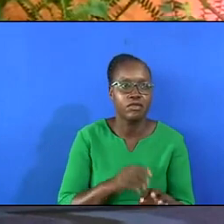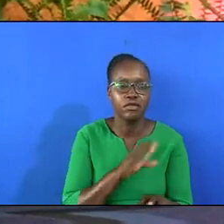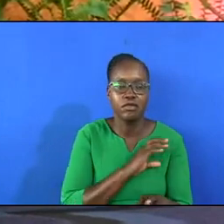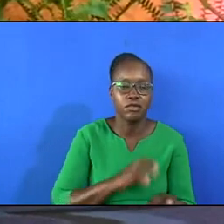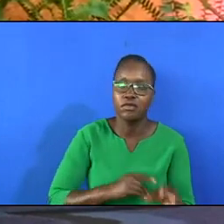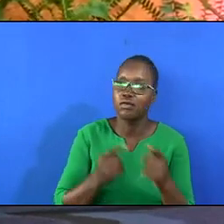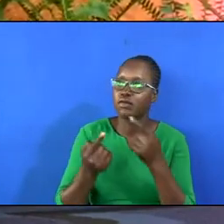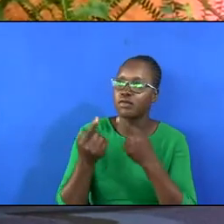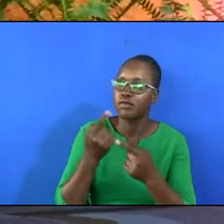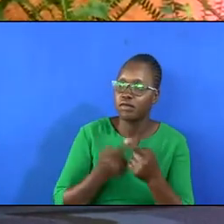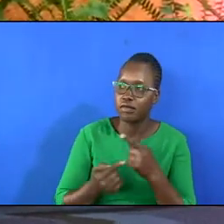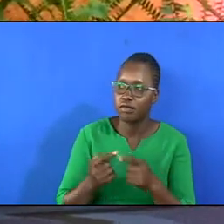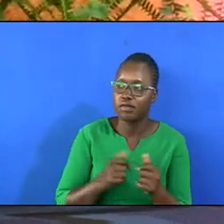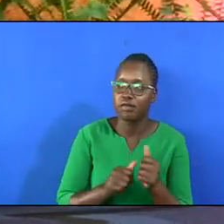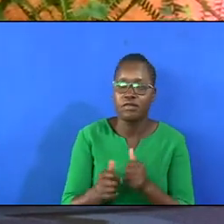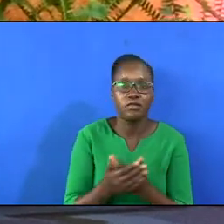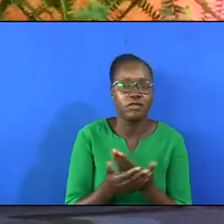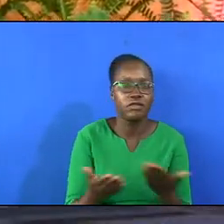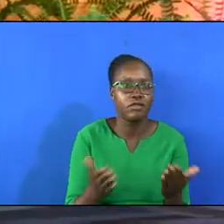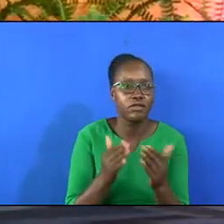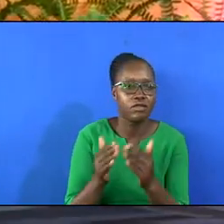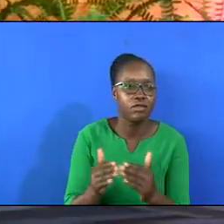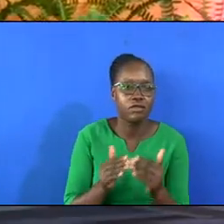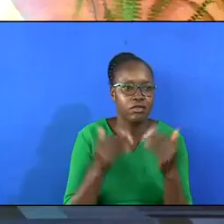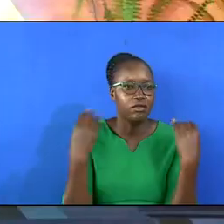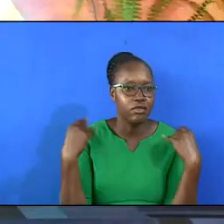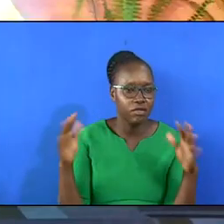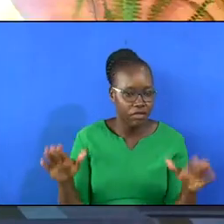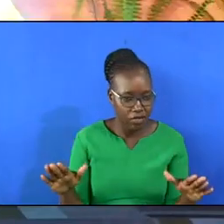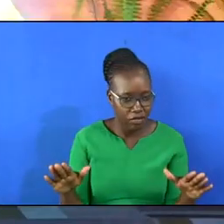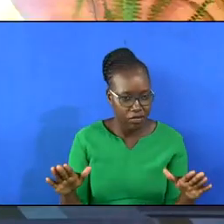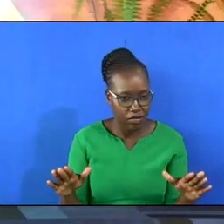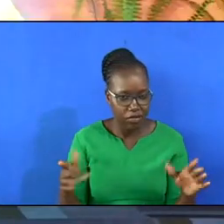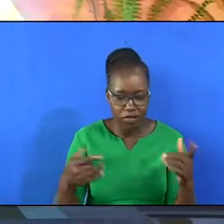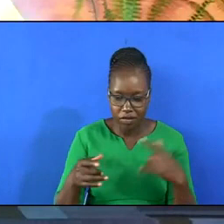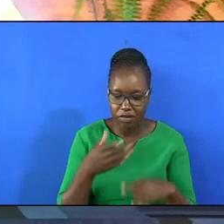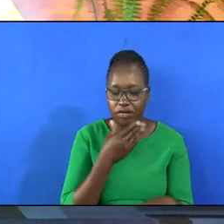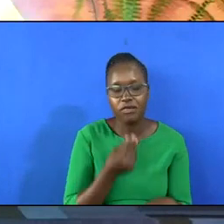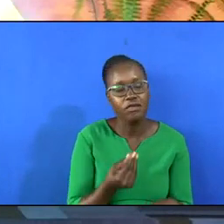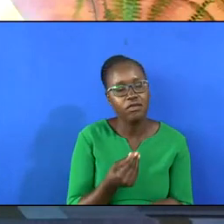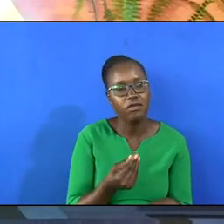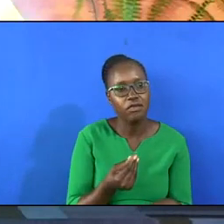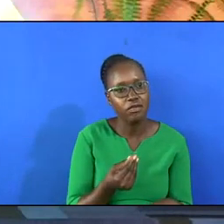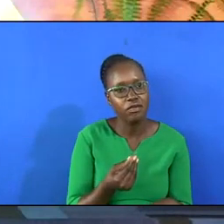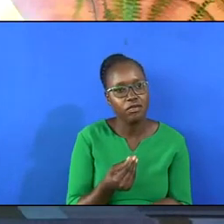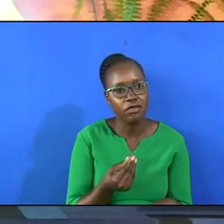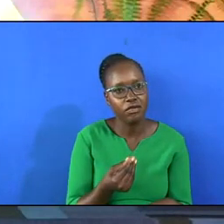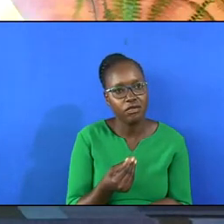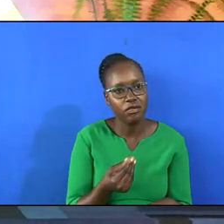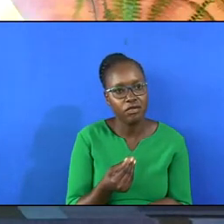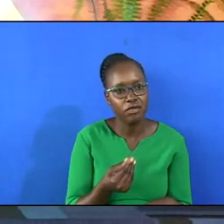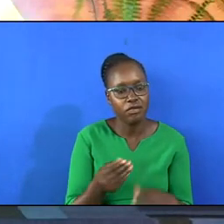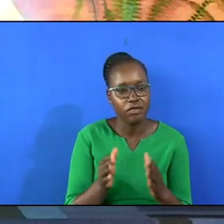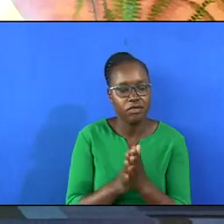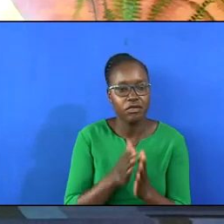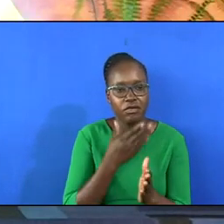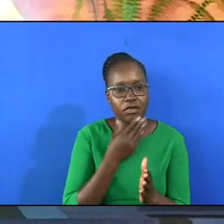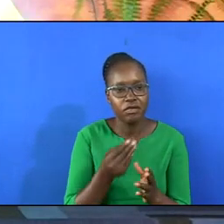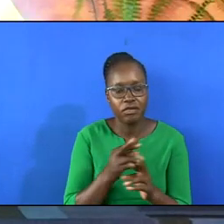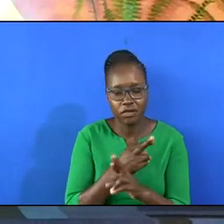he passed this lab of angels came to man redeemed man